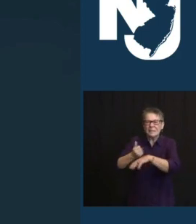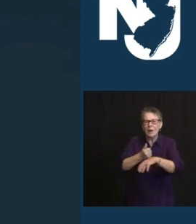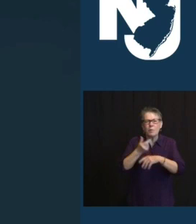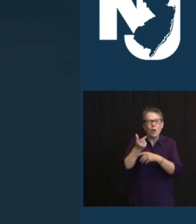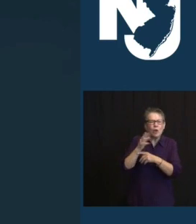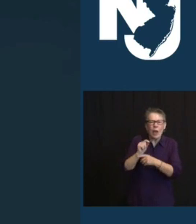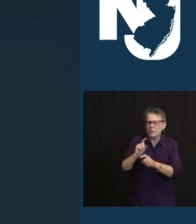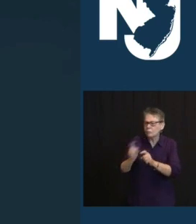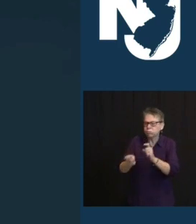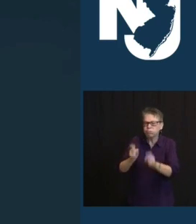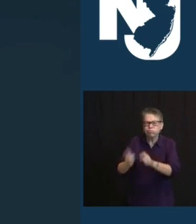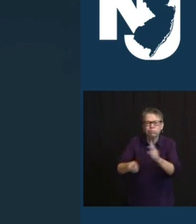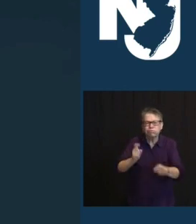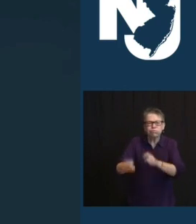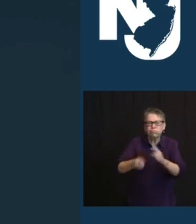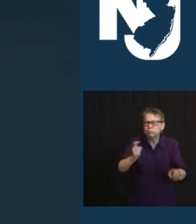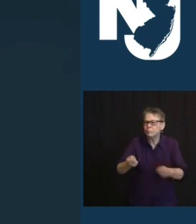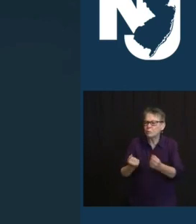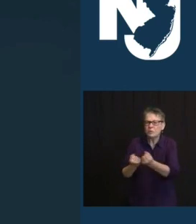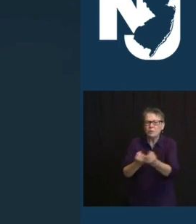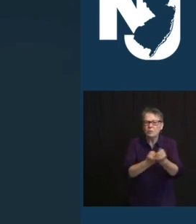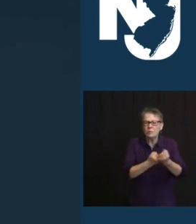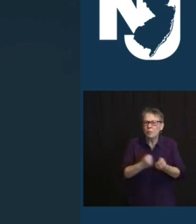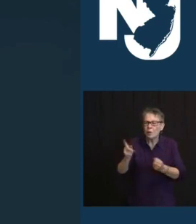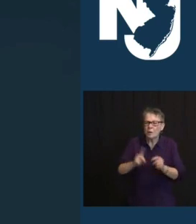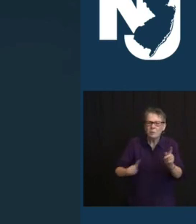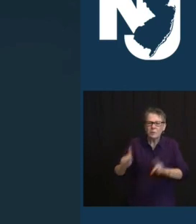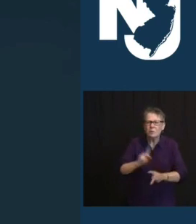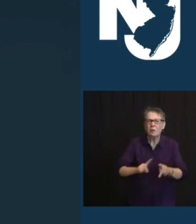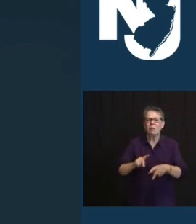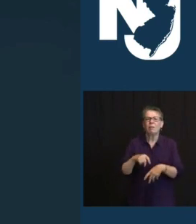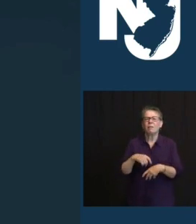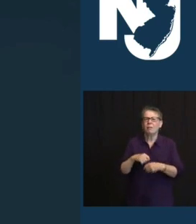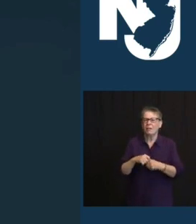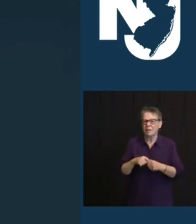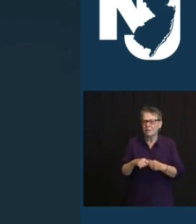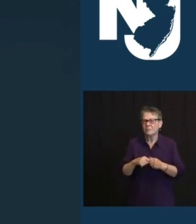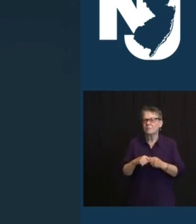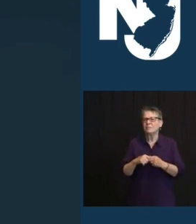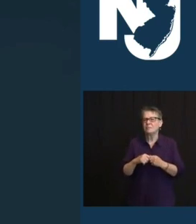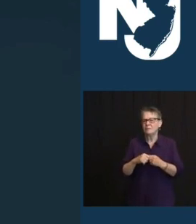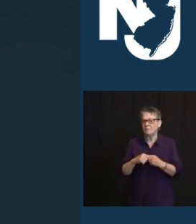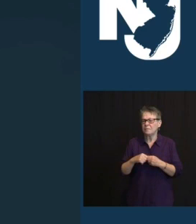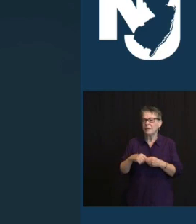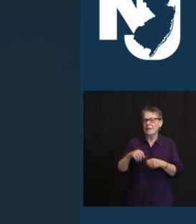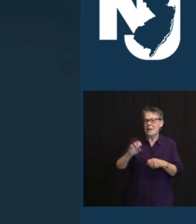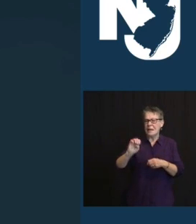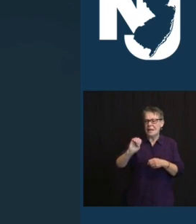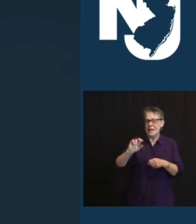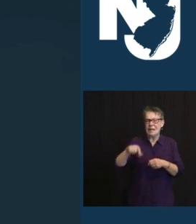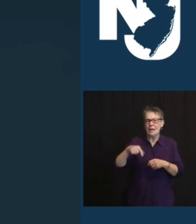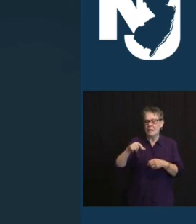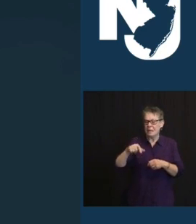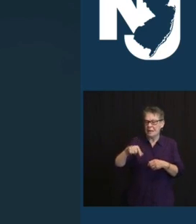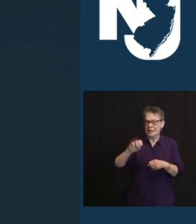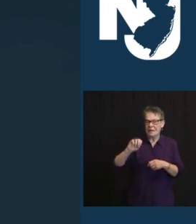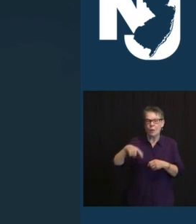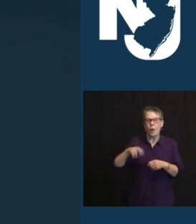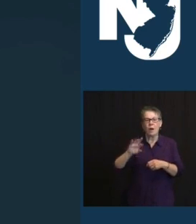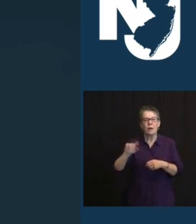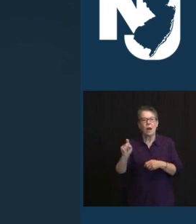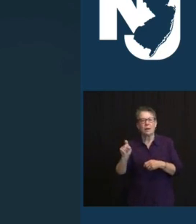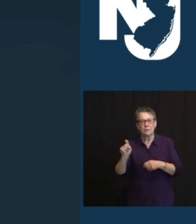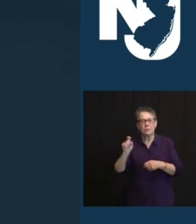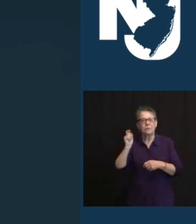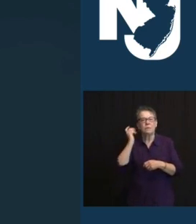EFFORTS, AND WAS A RECIPIENT OF THE EQUINOX GOLD MEDAL FROM LA CASA DE LA CULTURA EQUATORIANA. HE LEAVES